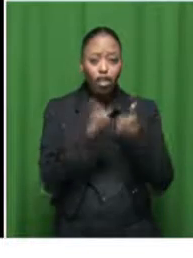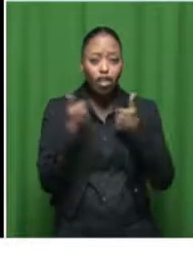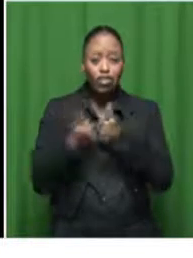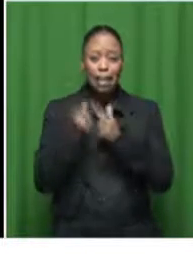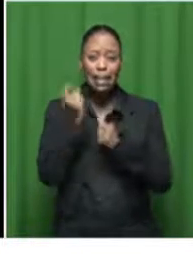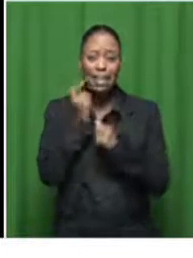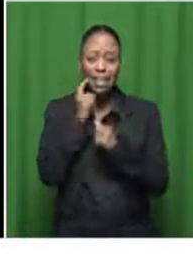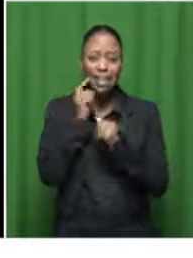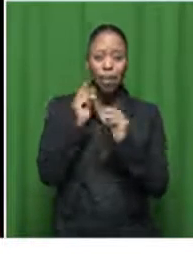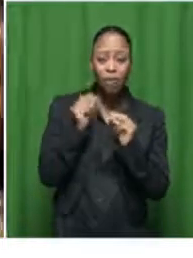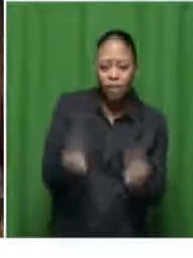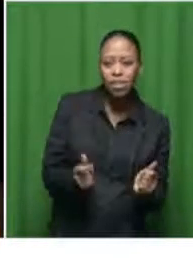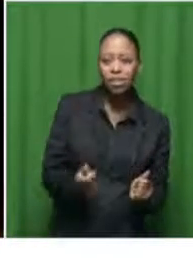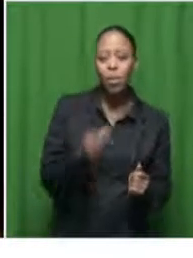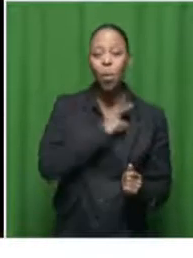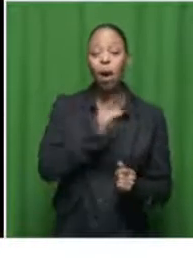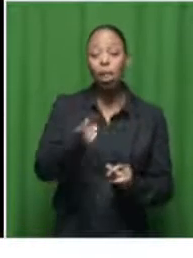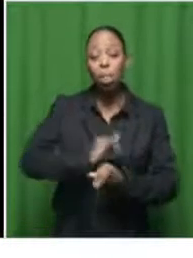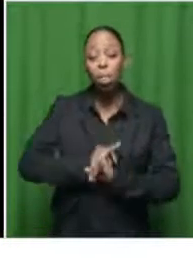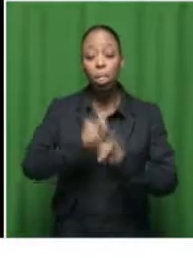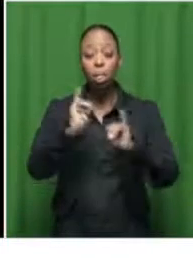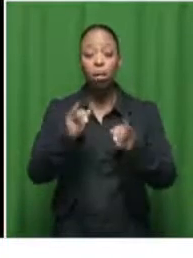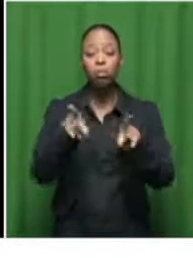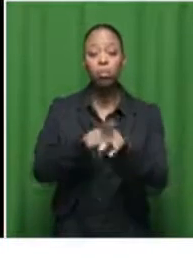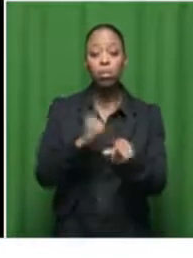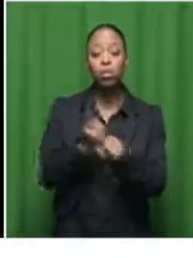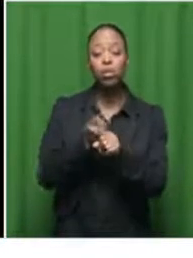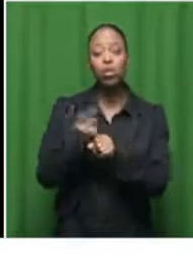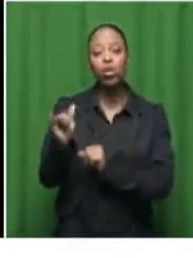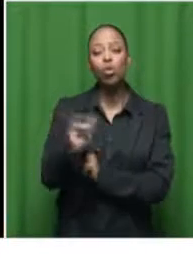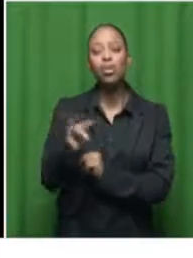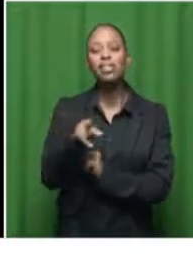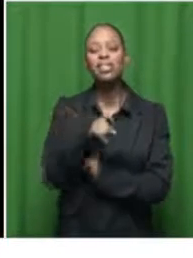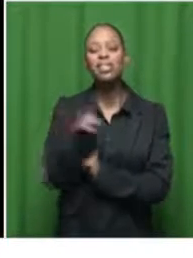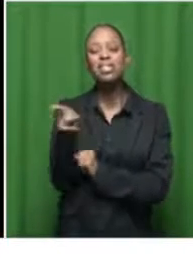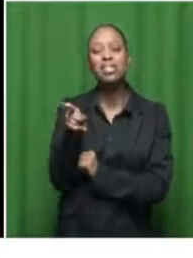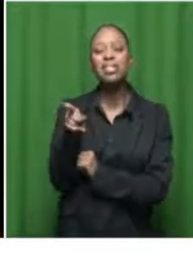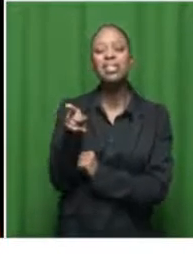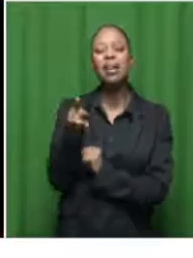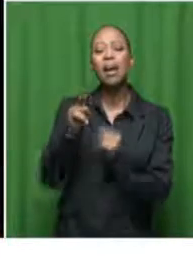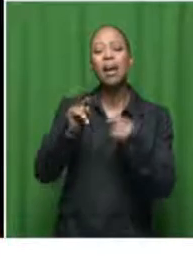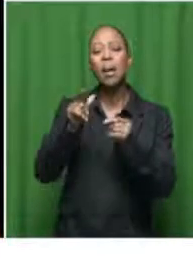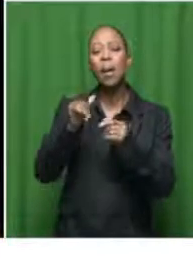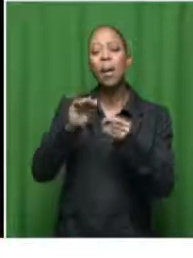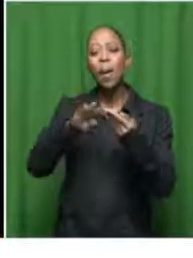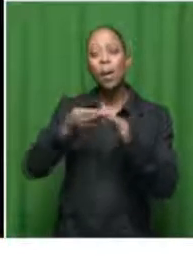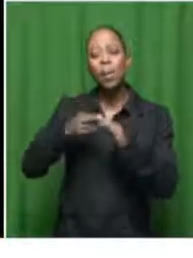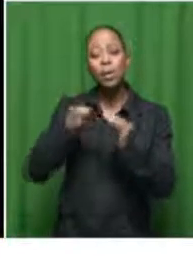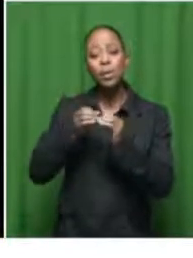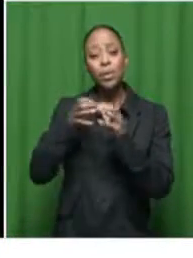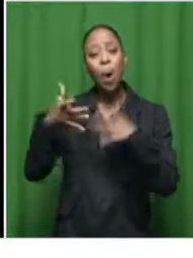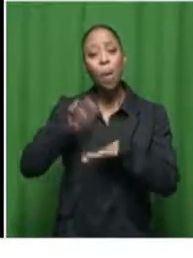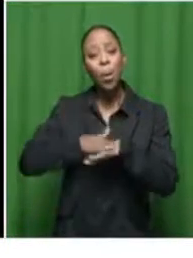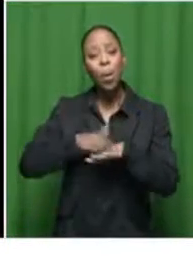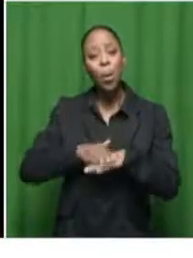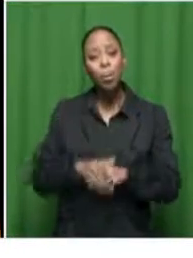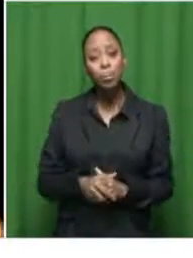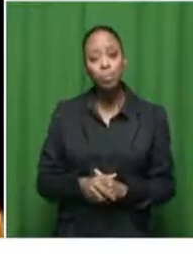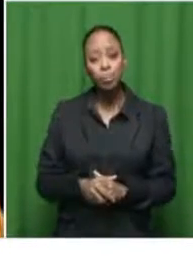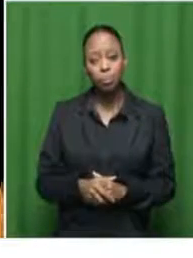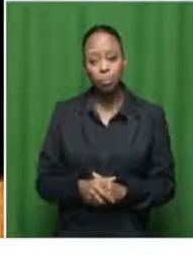obviously this is exacerbated also by you know the growth of the population and many other areas as well